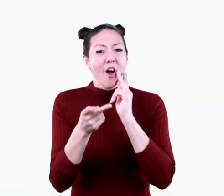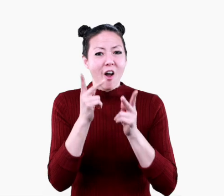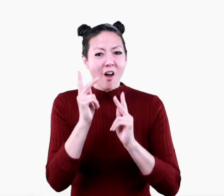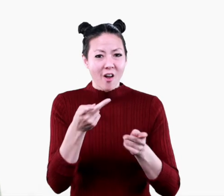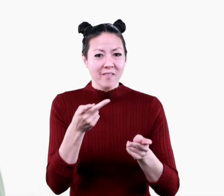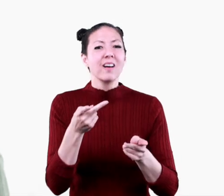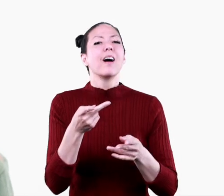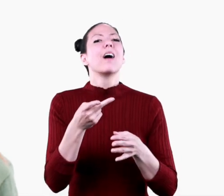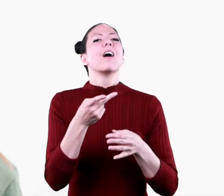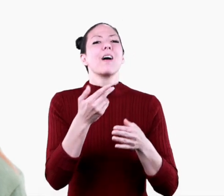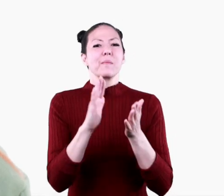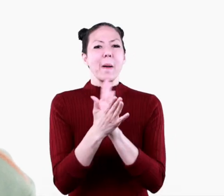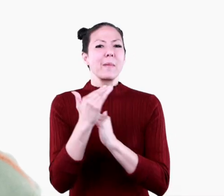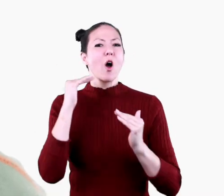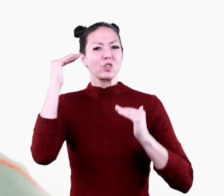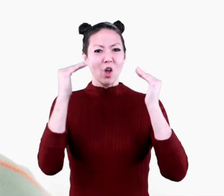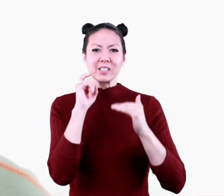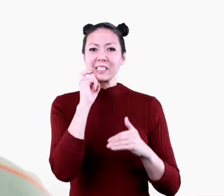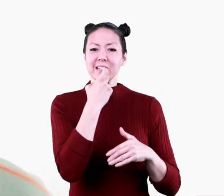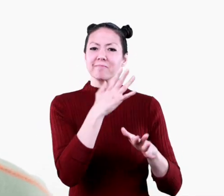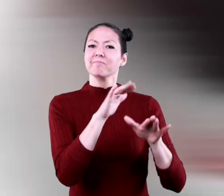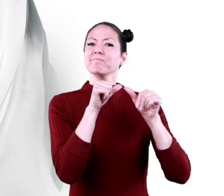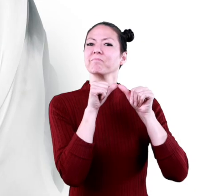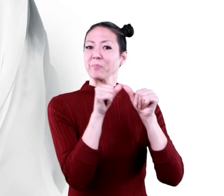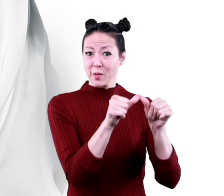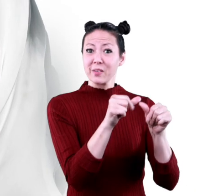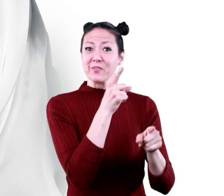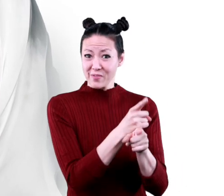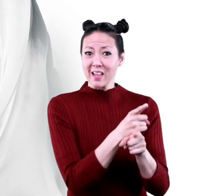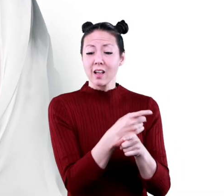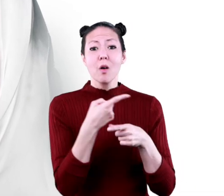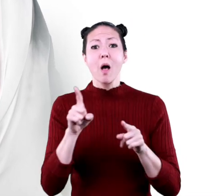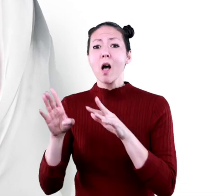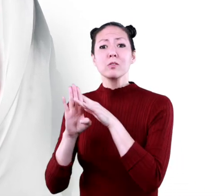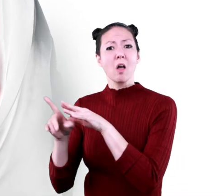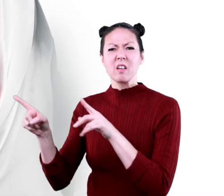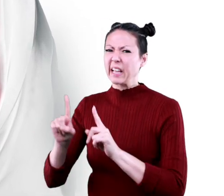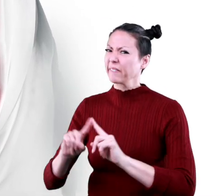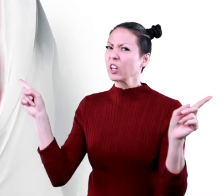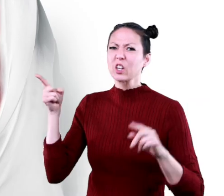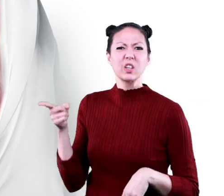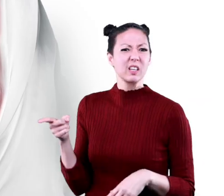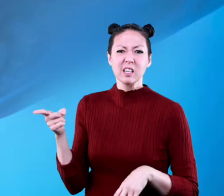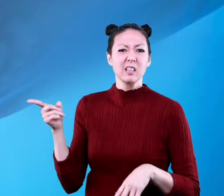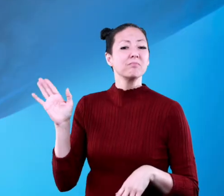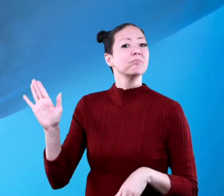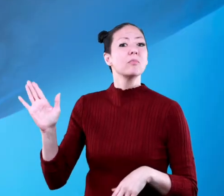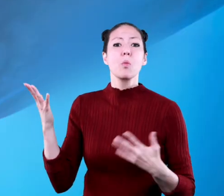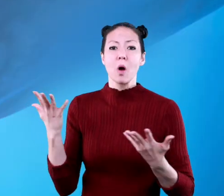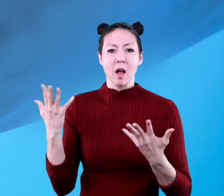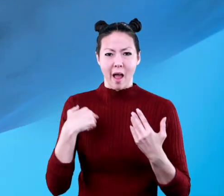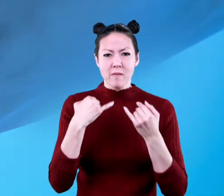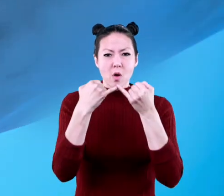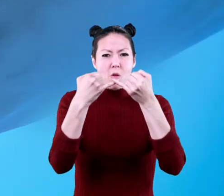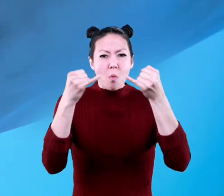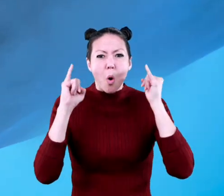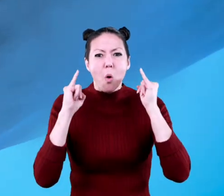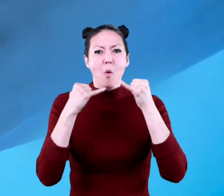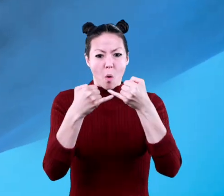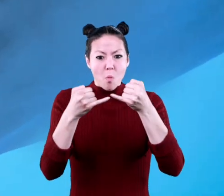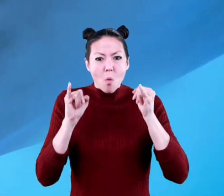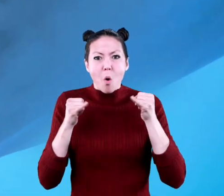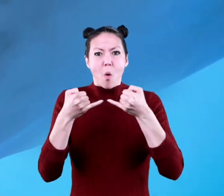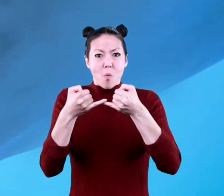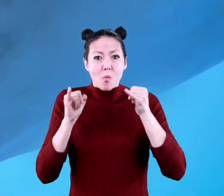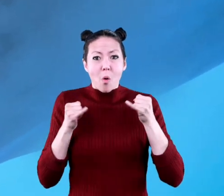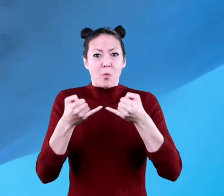those teeth are slowly replaced by permanent teeth. Sharks, on the other hand, have rows and rows and